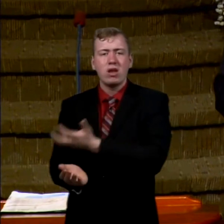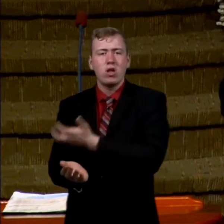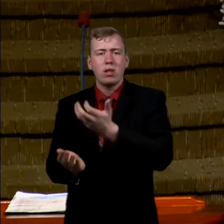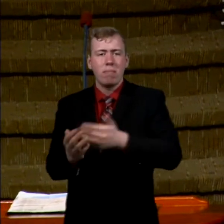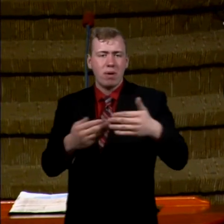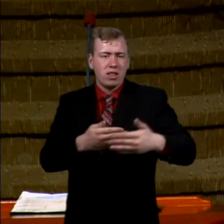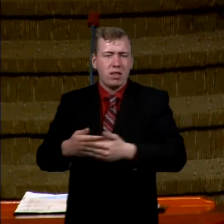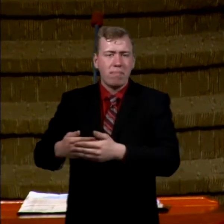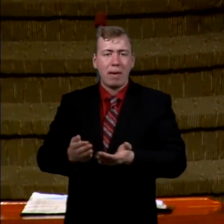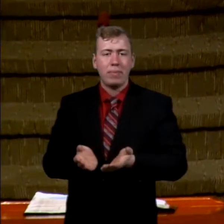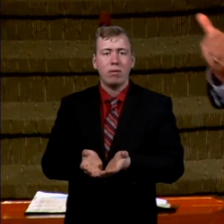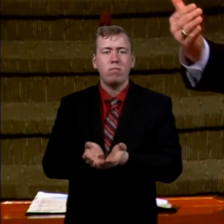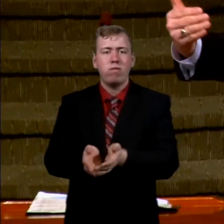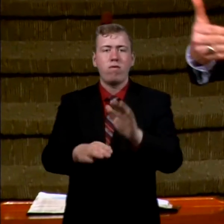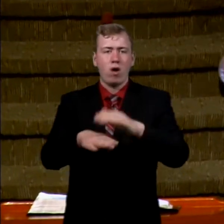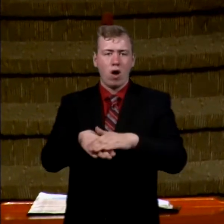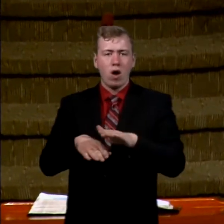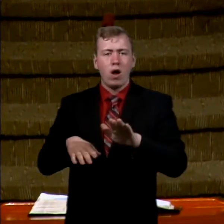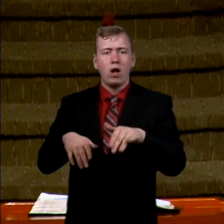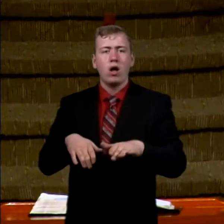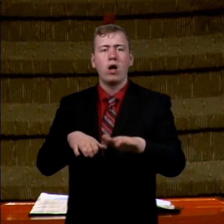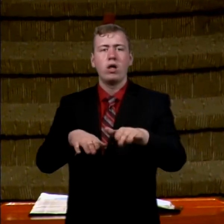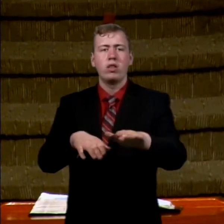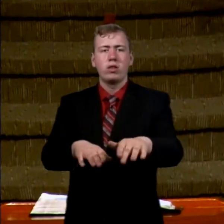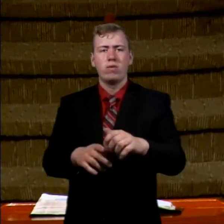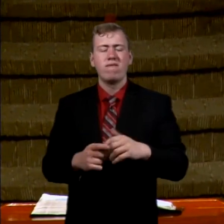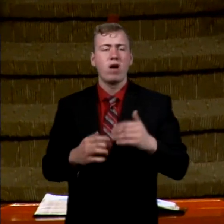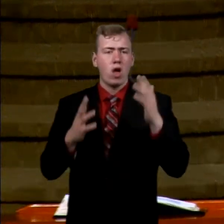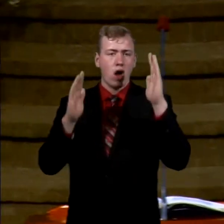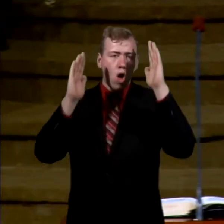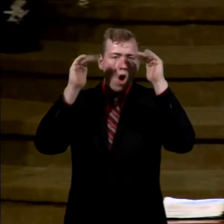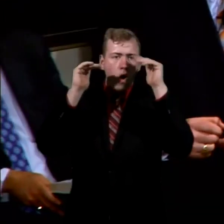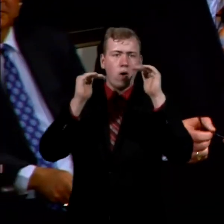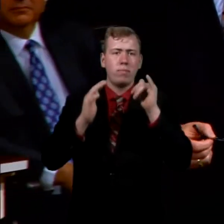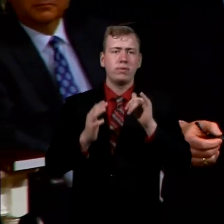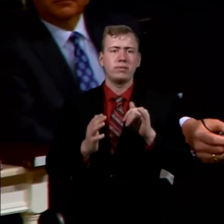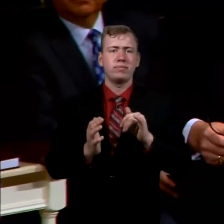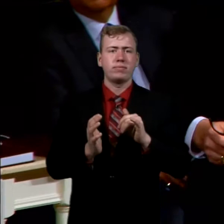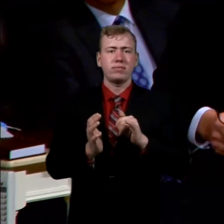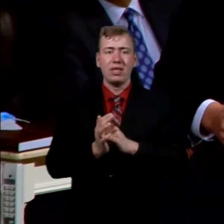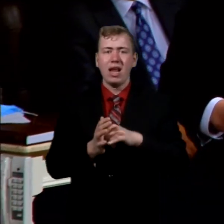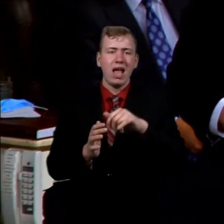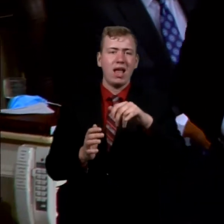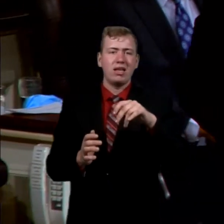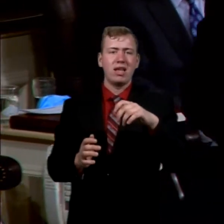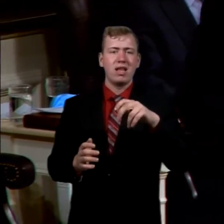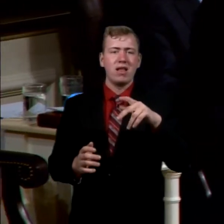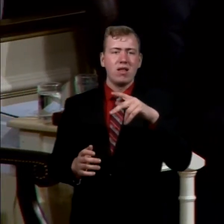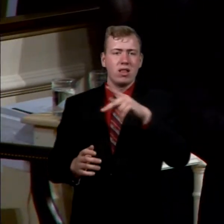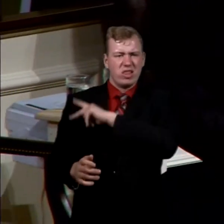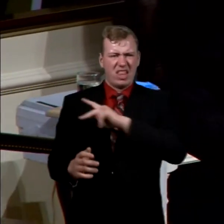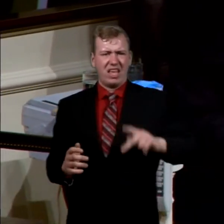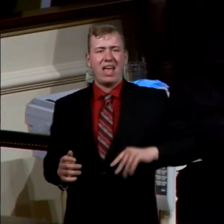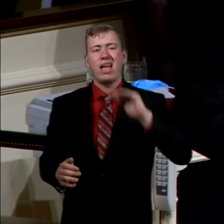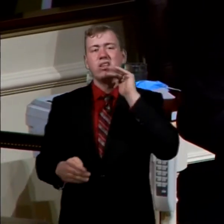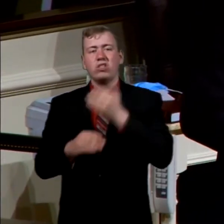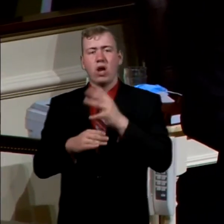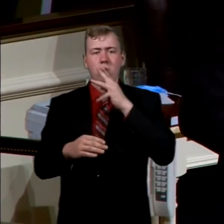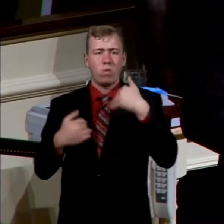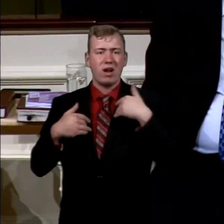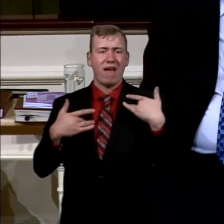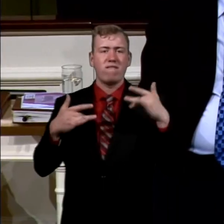banks of the Nile River to come alongside, hoping that Pharaoh's daughter would have mercy upon him.